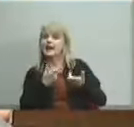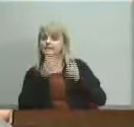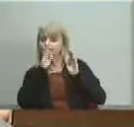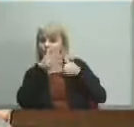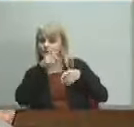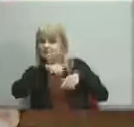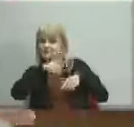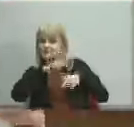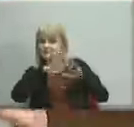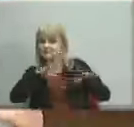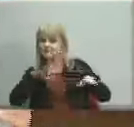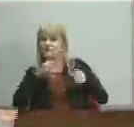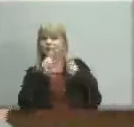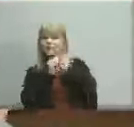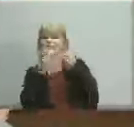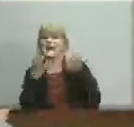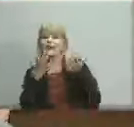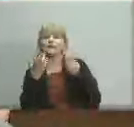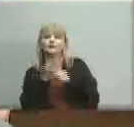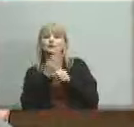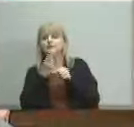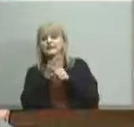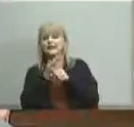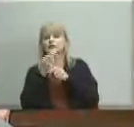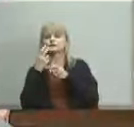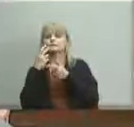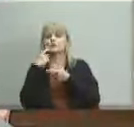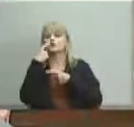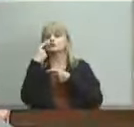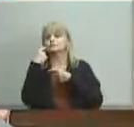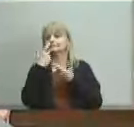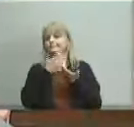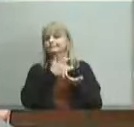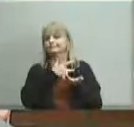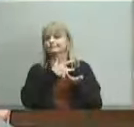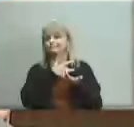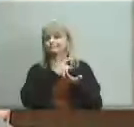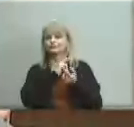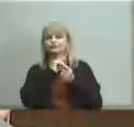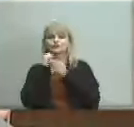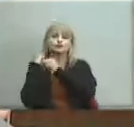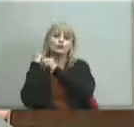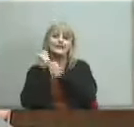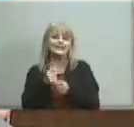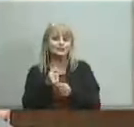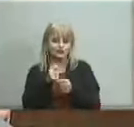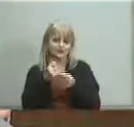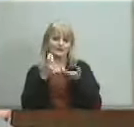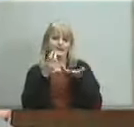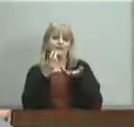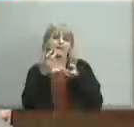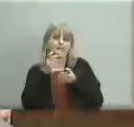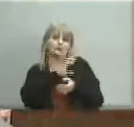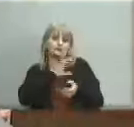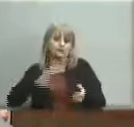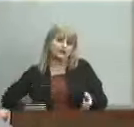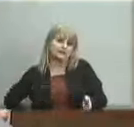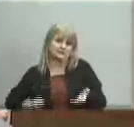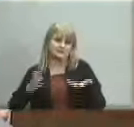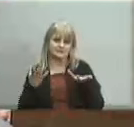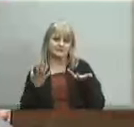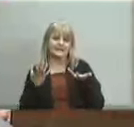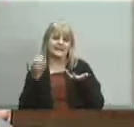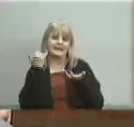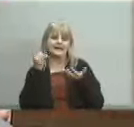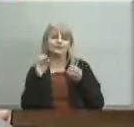a specific religious tradition while such an agreement would of necessity have to be checked out by legal if there are no strings